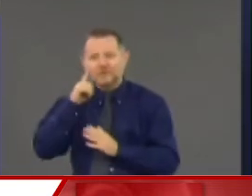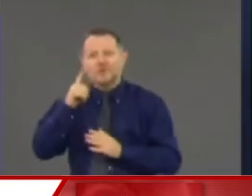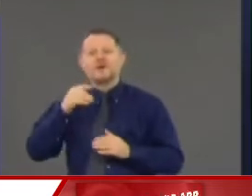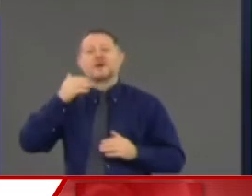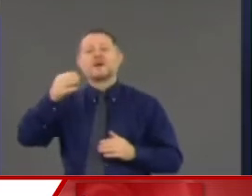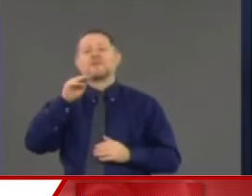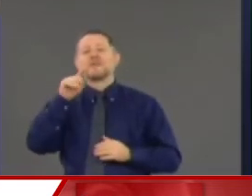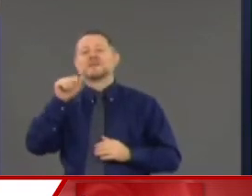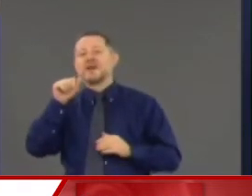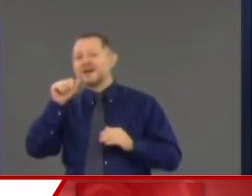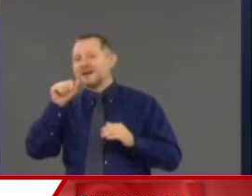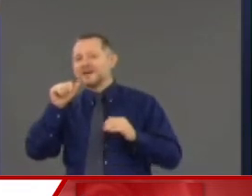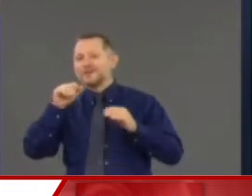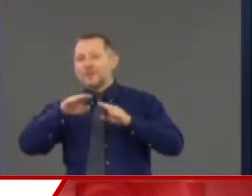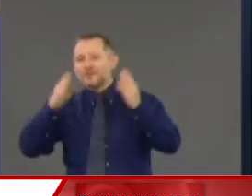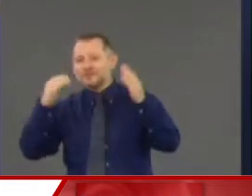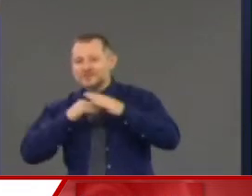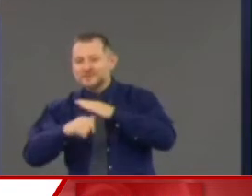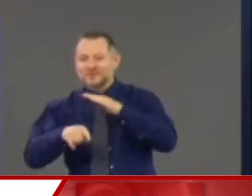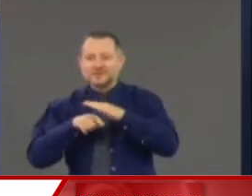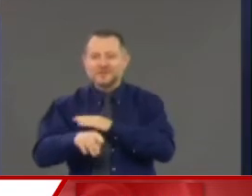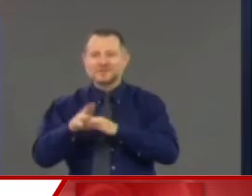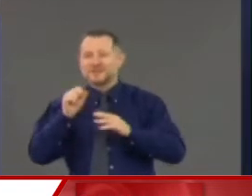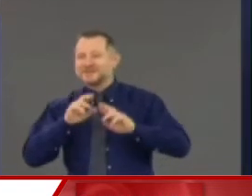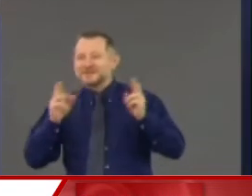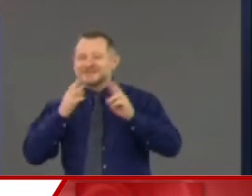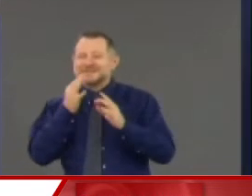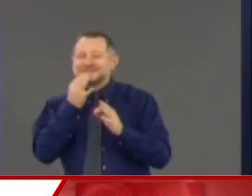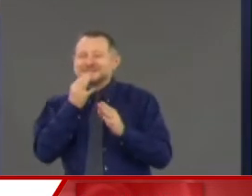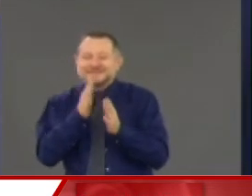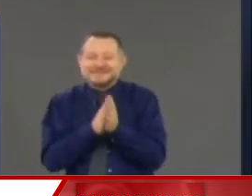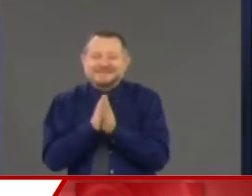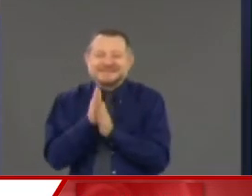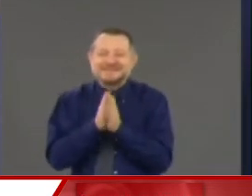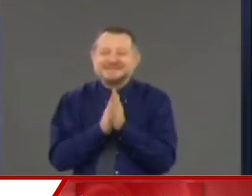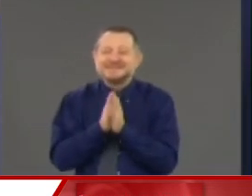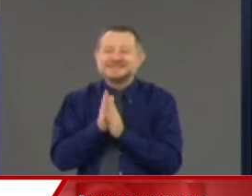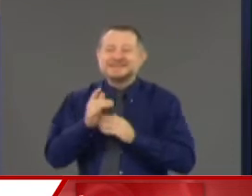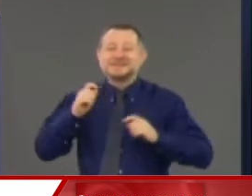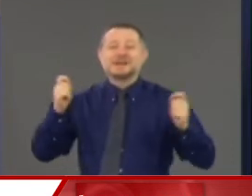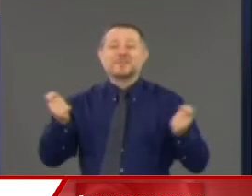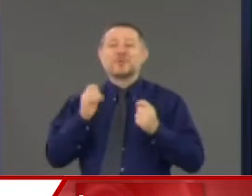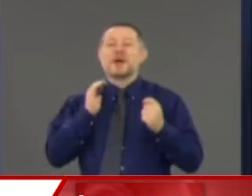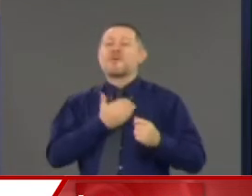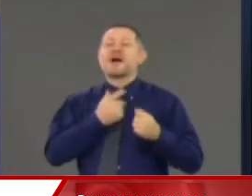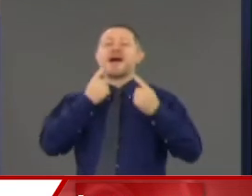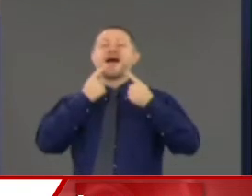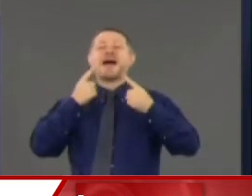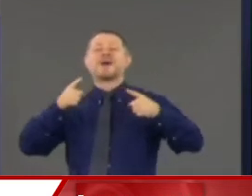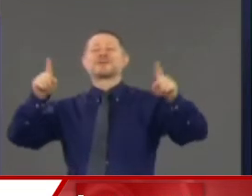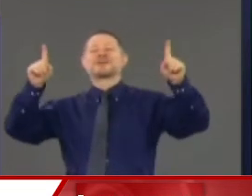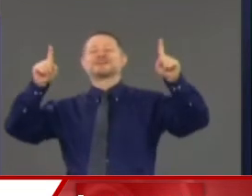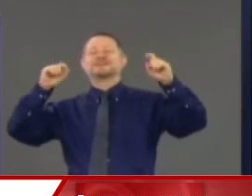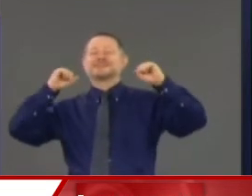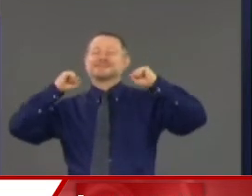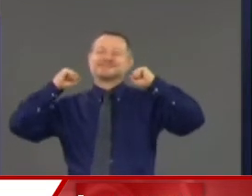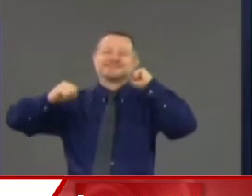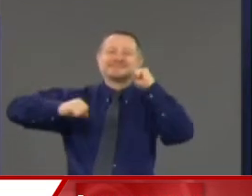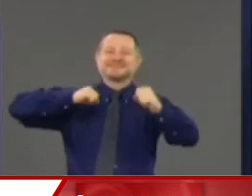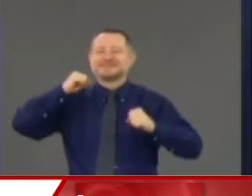reopening. Here we are. We're coming back. Celebrate the accomplishment. What a beautiful accomplishment.